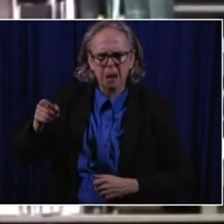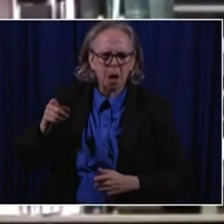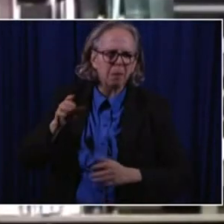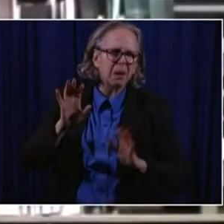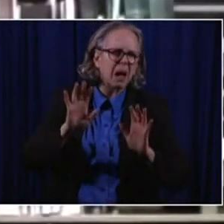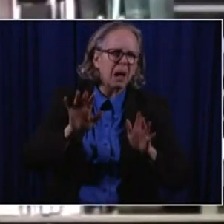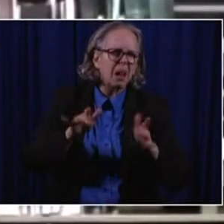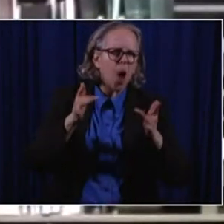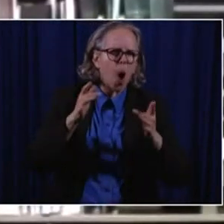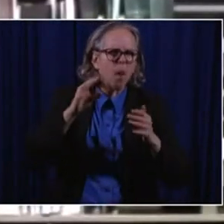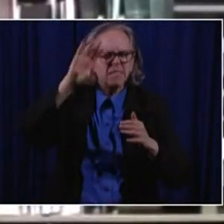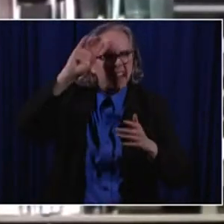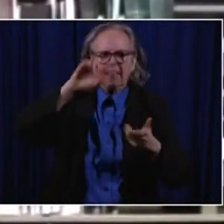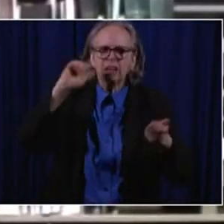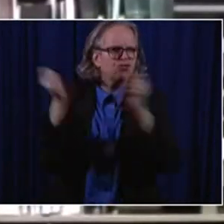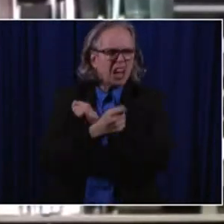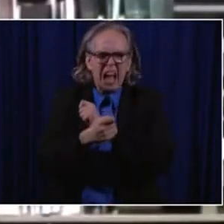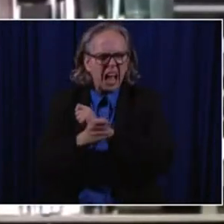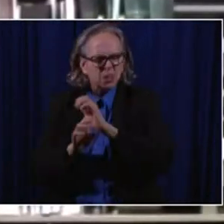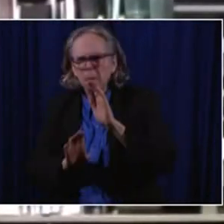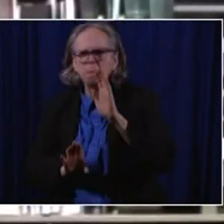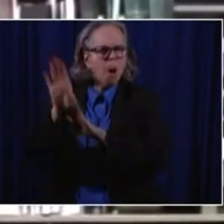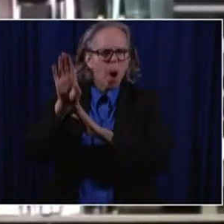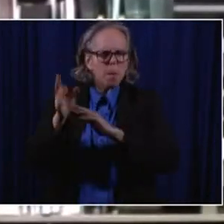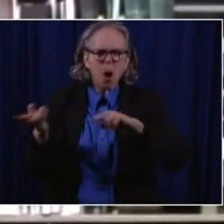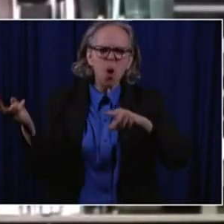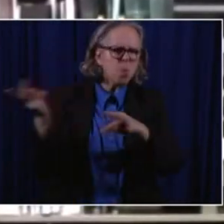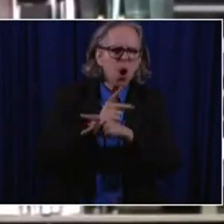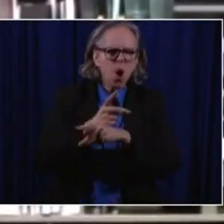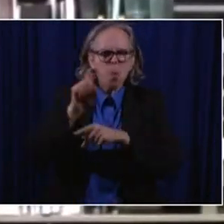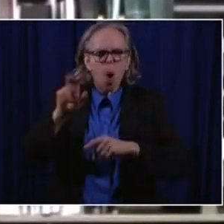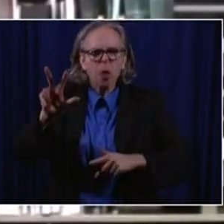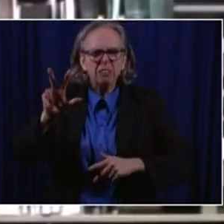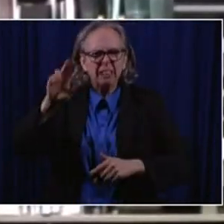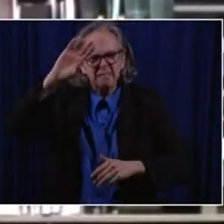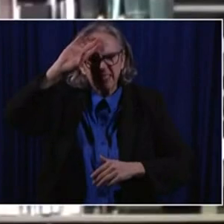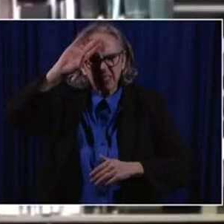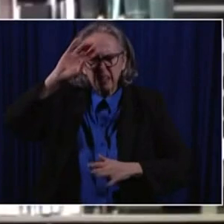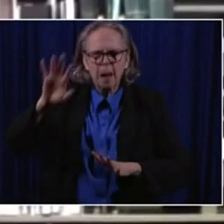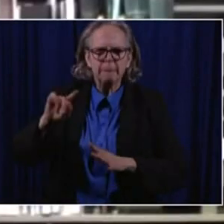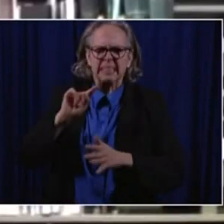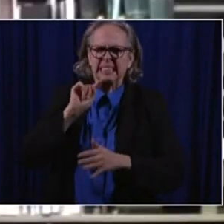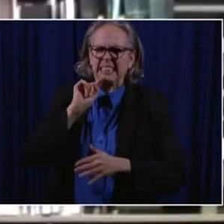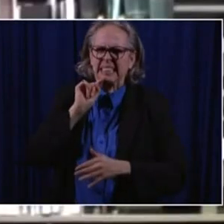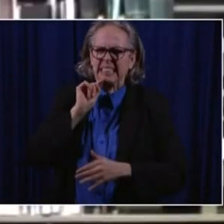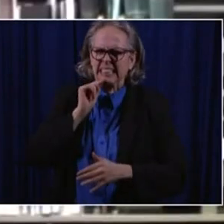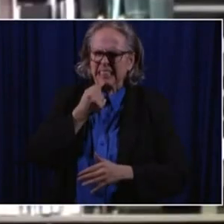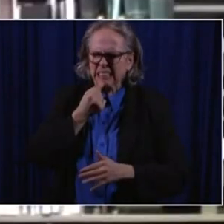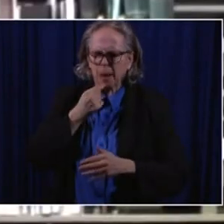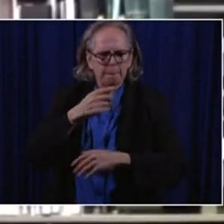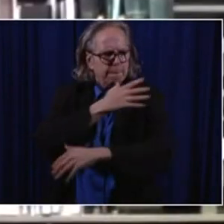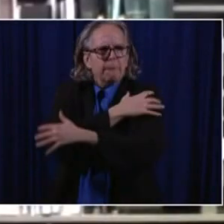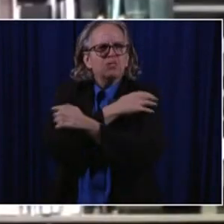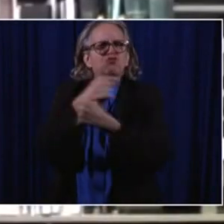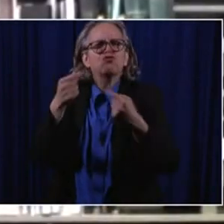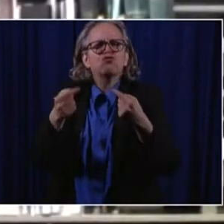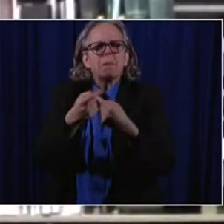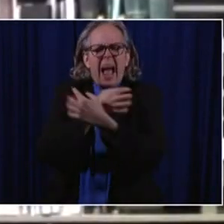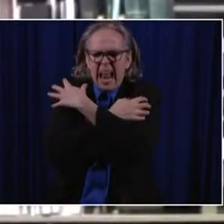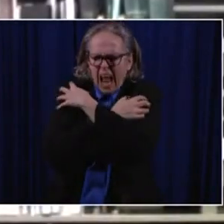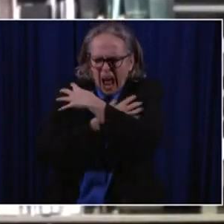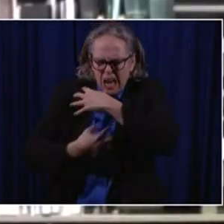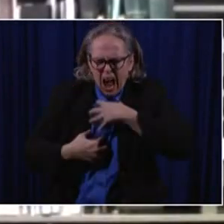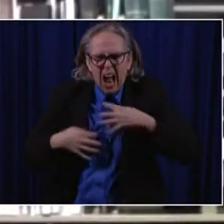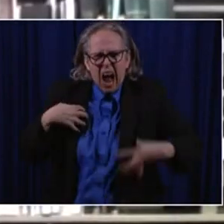three, uh, severe muscle aches, severe joint pain. Um, and that just kind of went on for a while. And then I would say